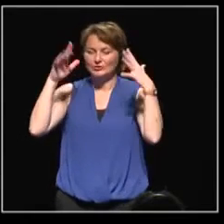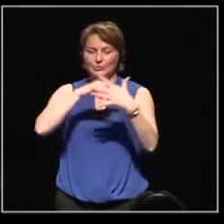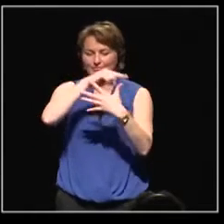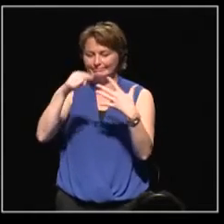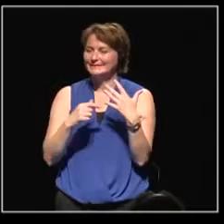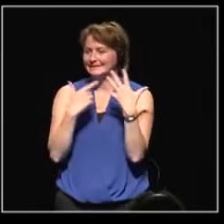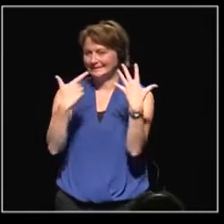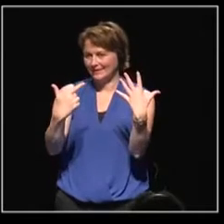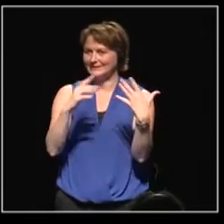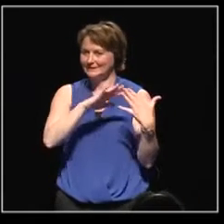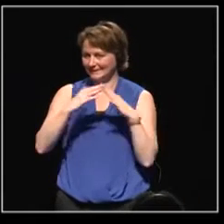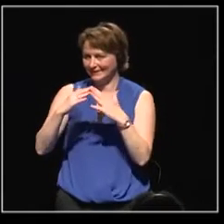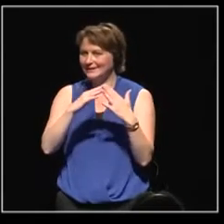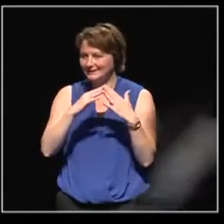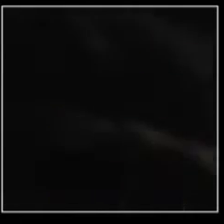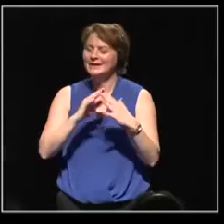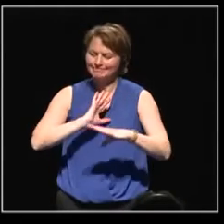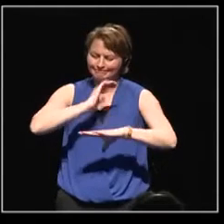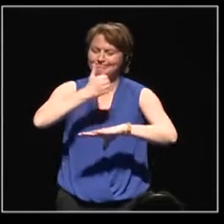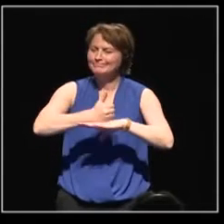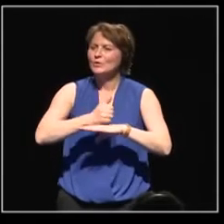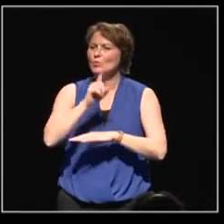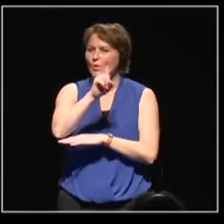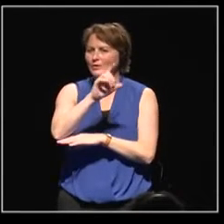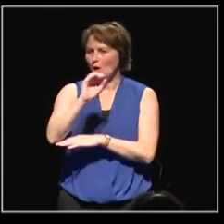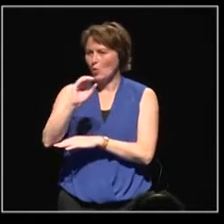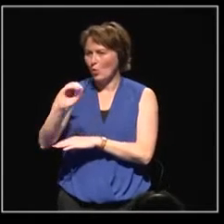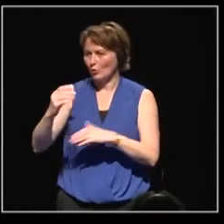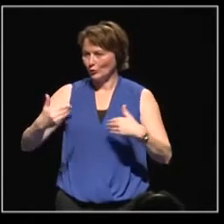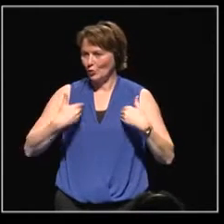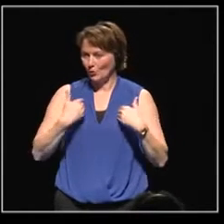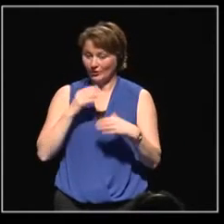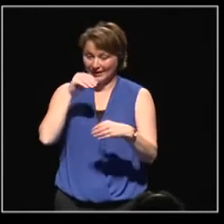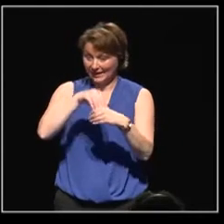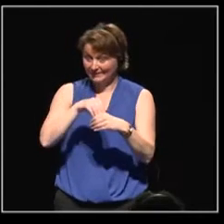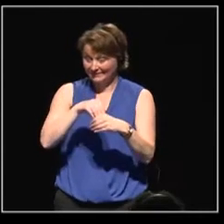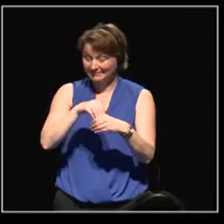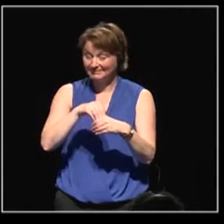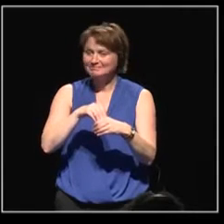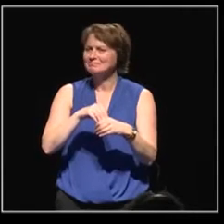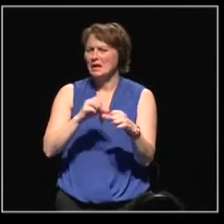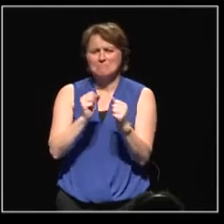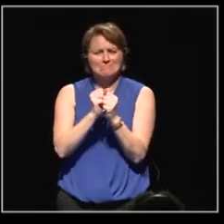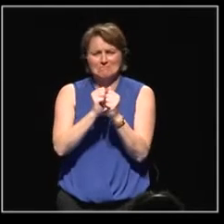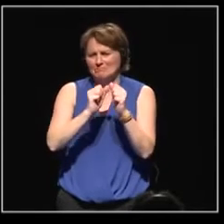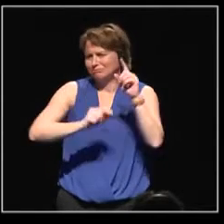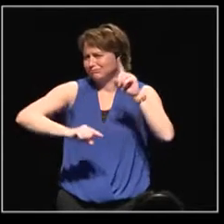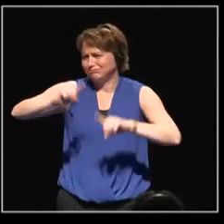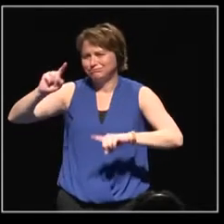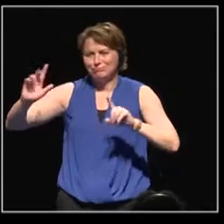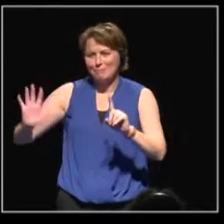cities which have created a group of 100 youths. They come from all backgrounds and origins